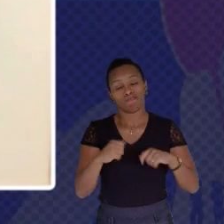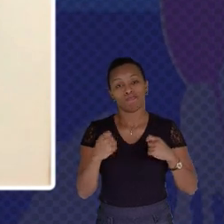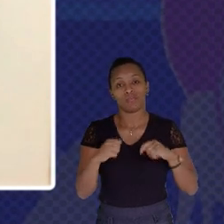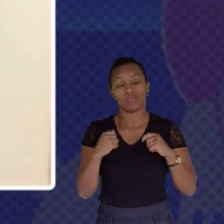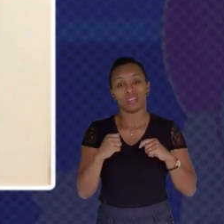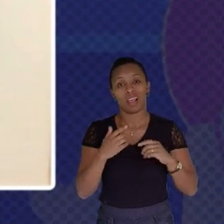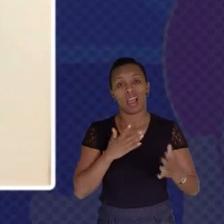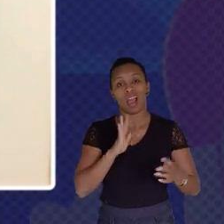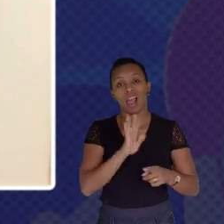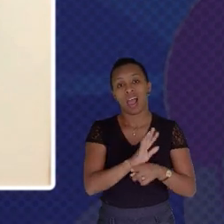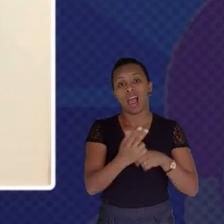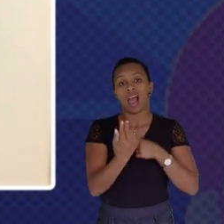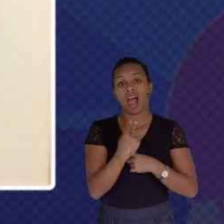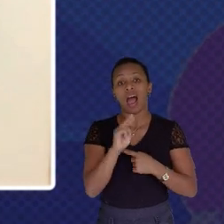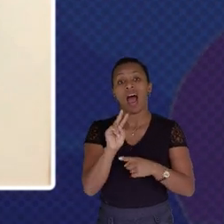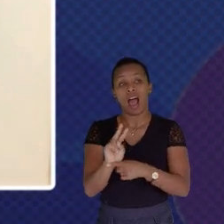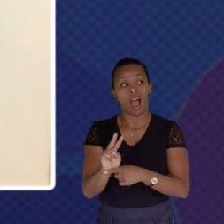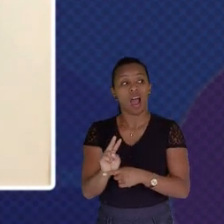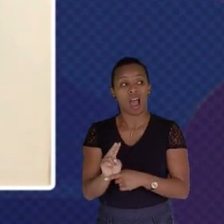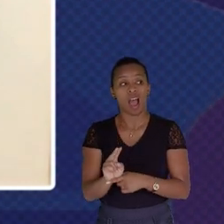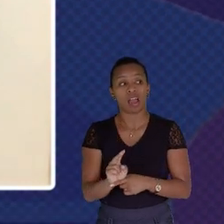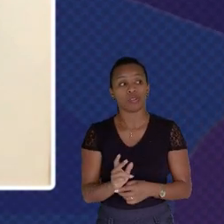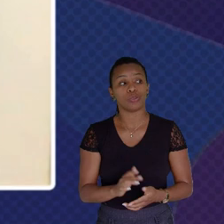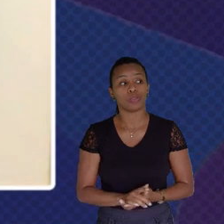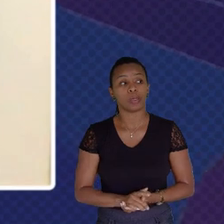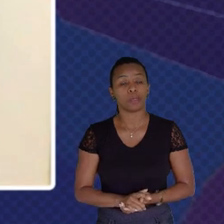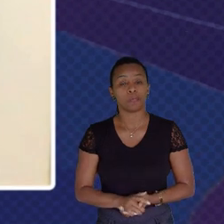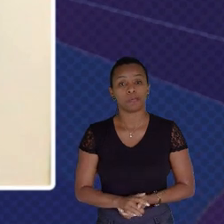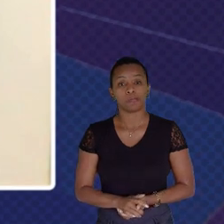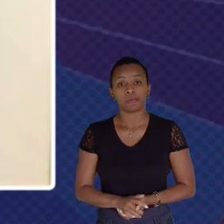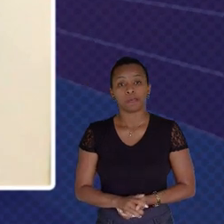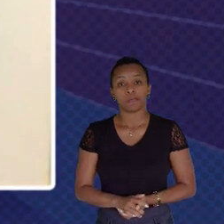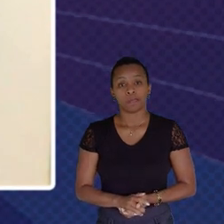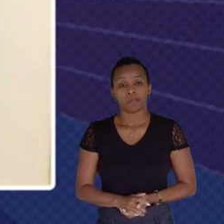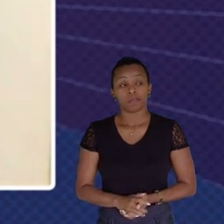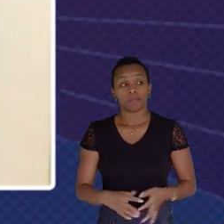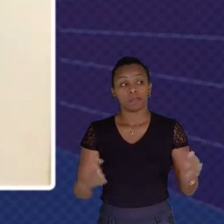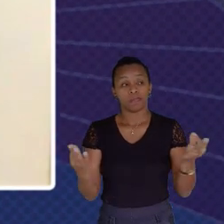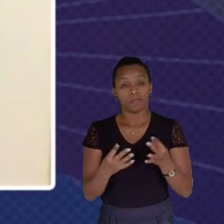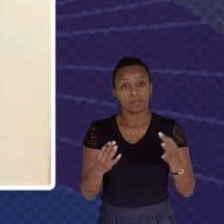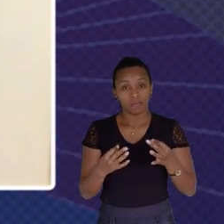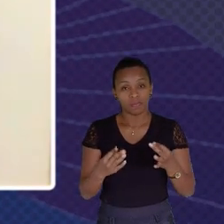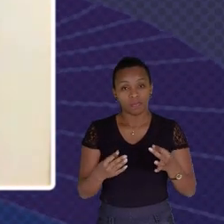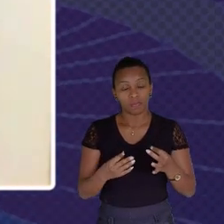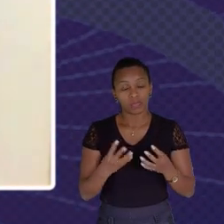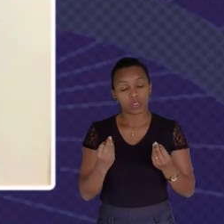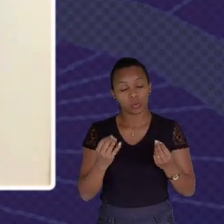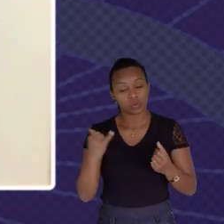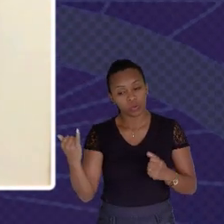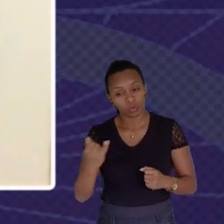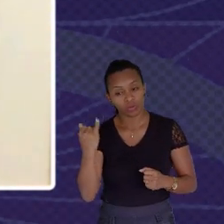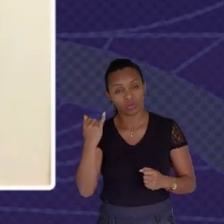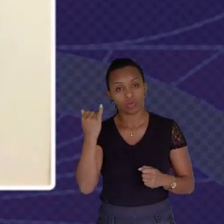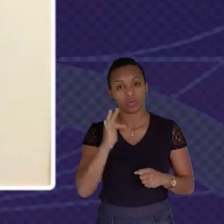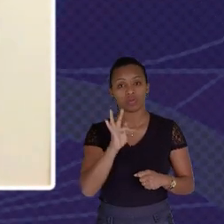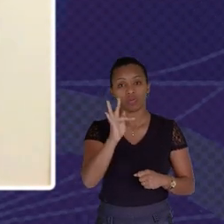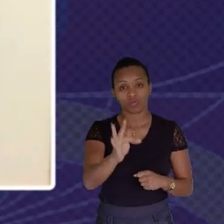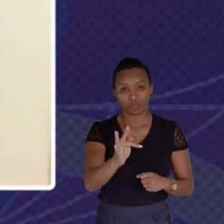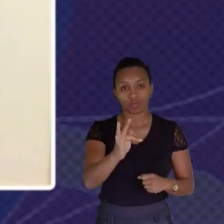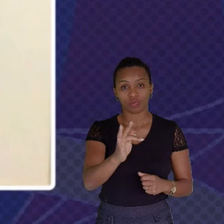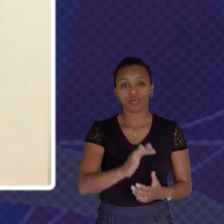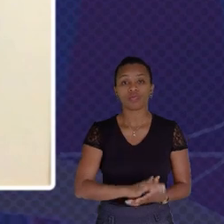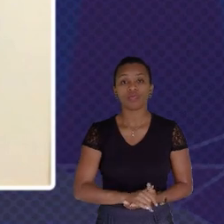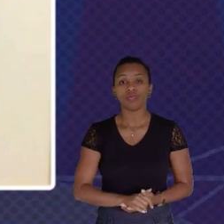More That Definitely Push Us Into The Future As A Much More